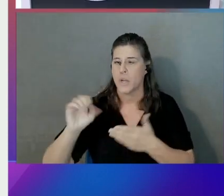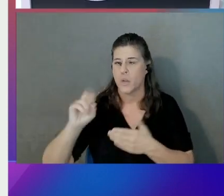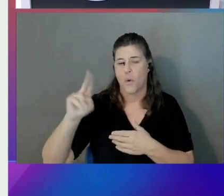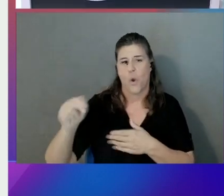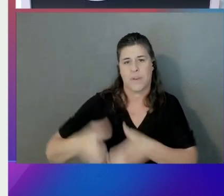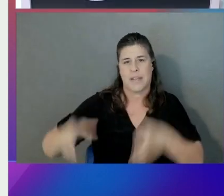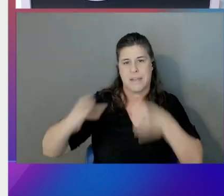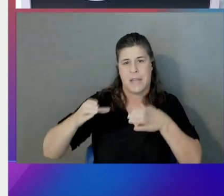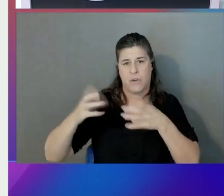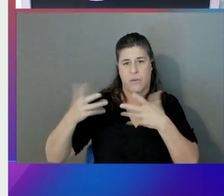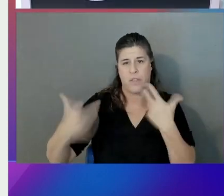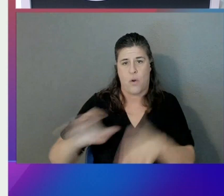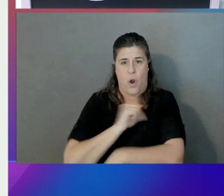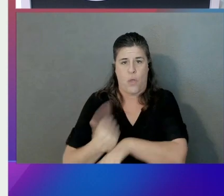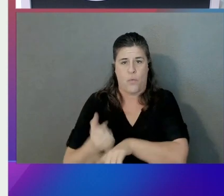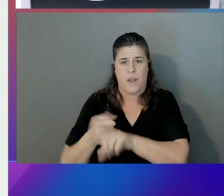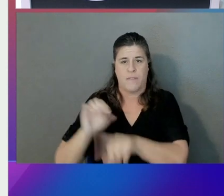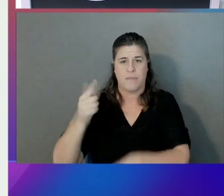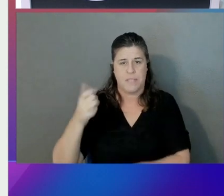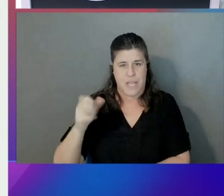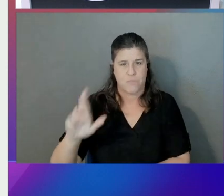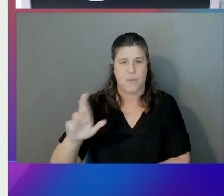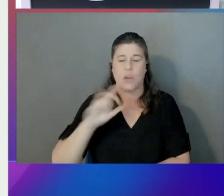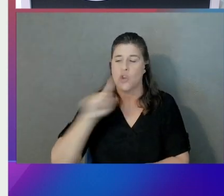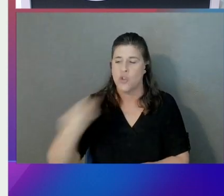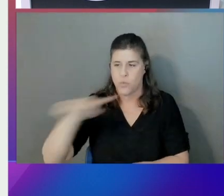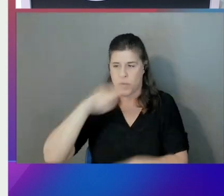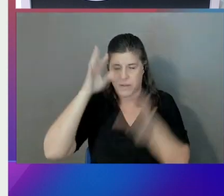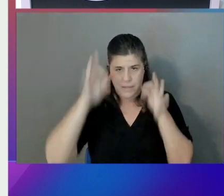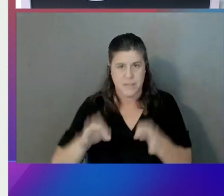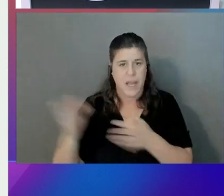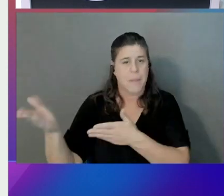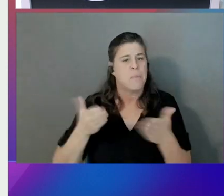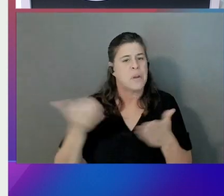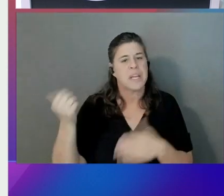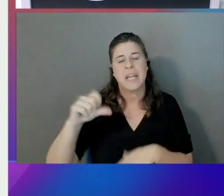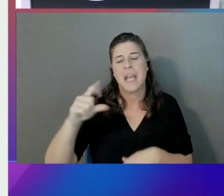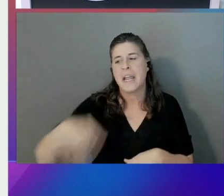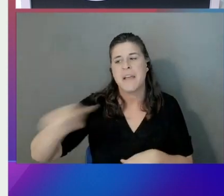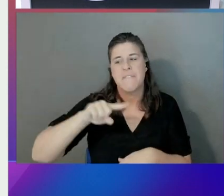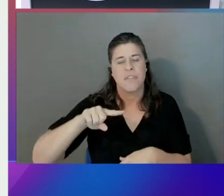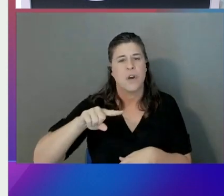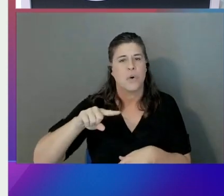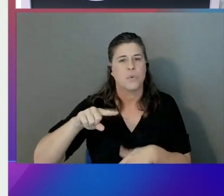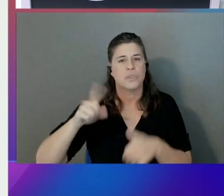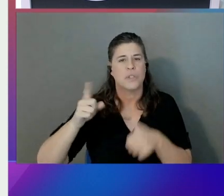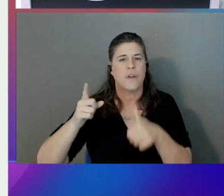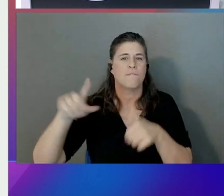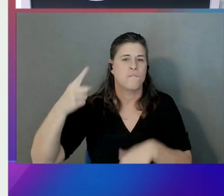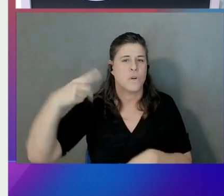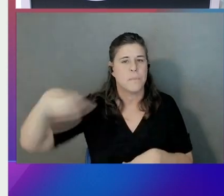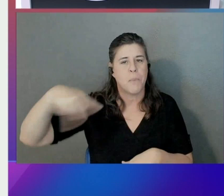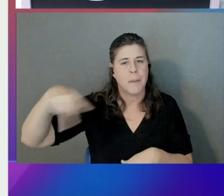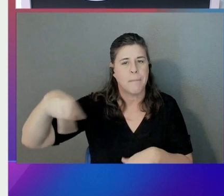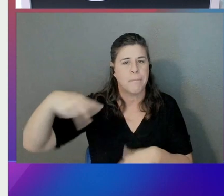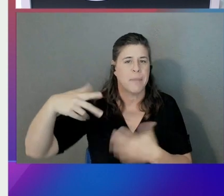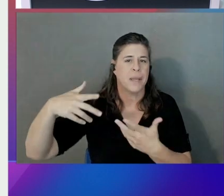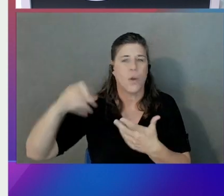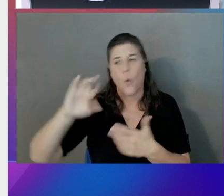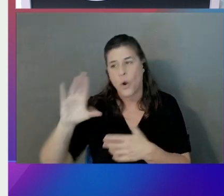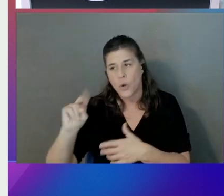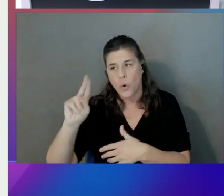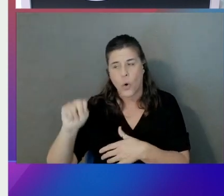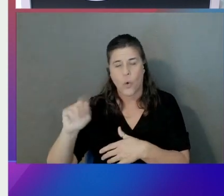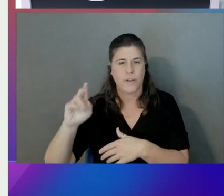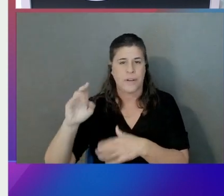you can choose to bring in any of these first-party algorithms or your own container. Cool.